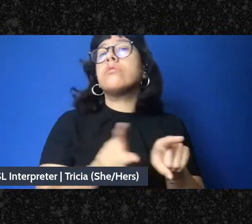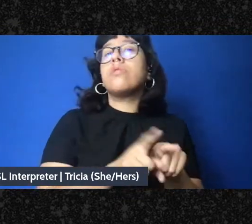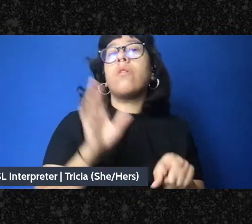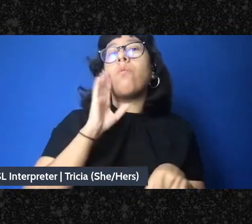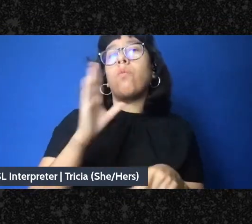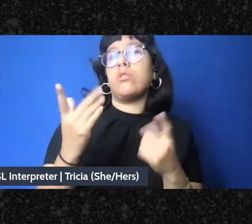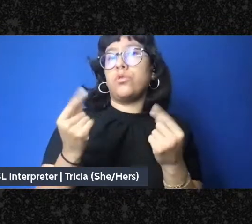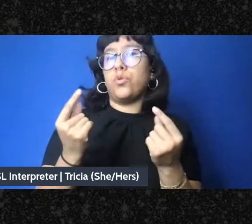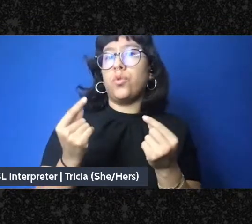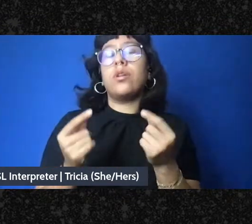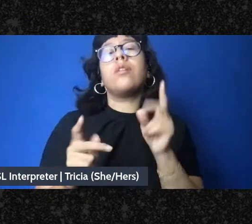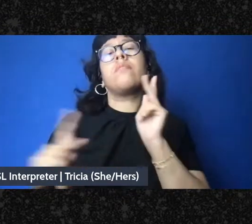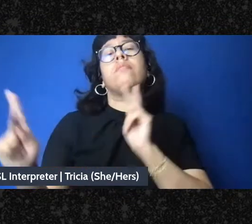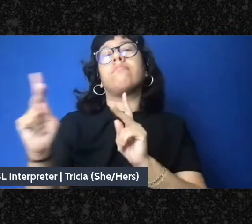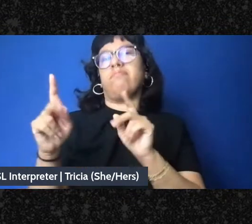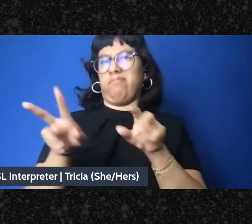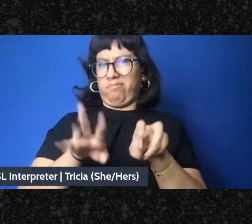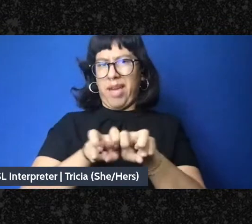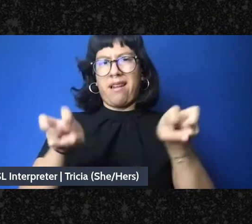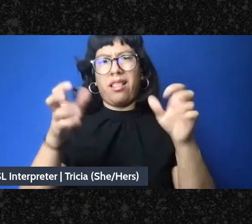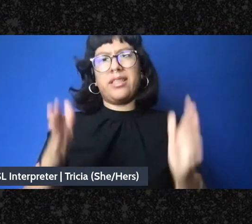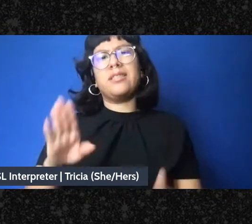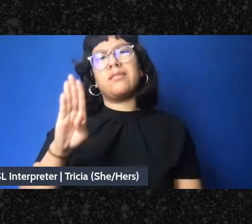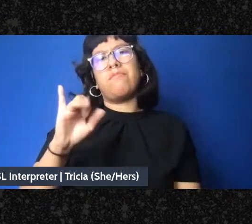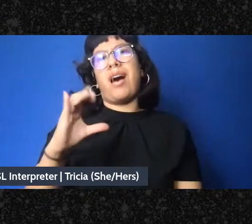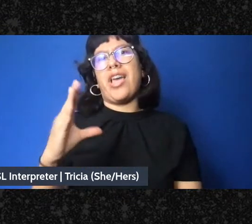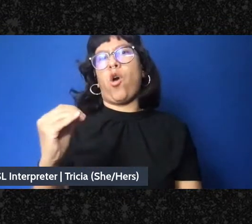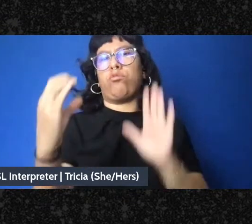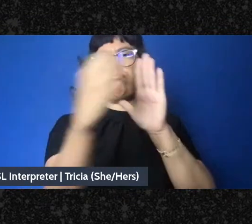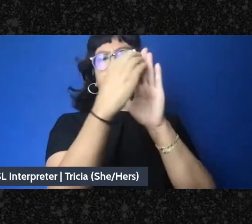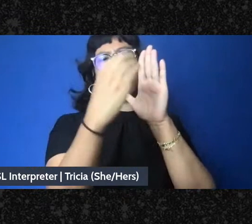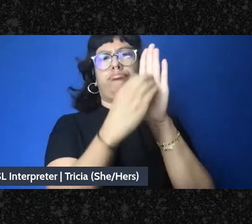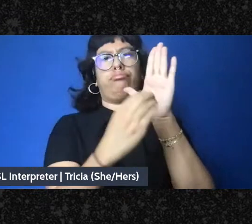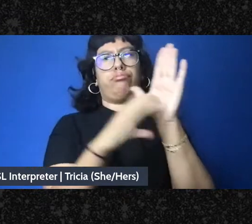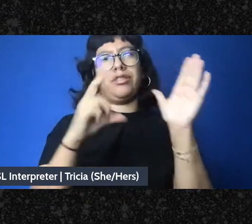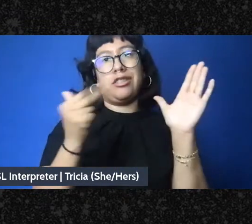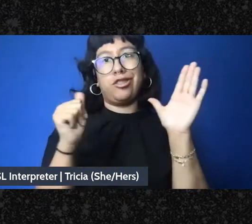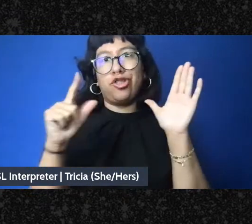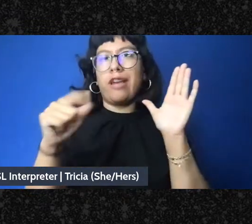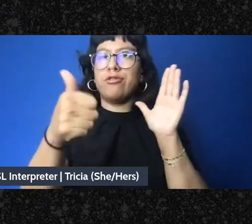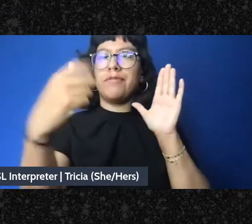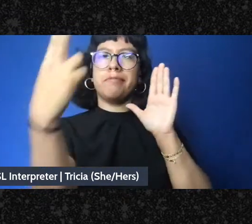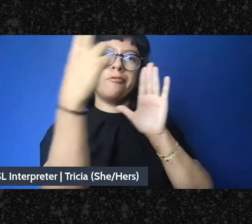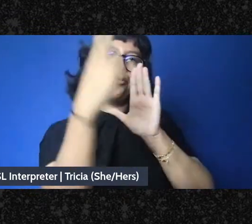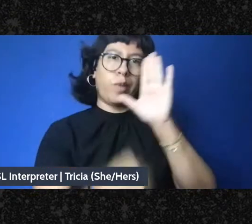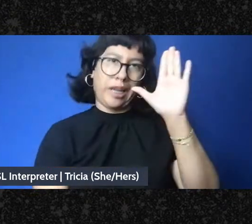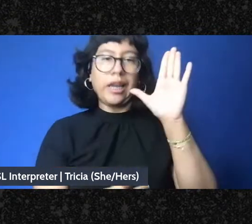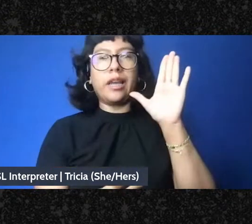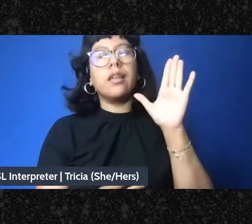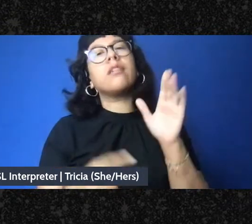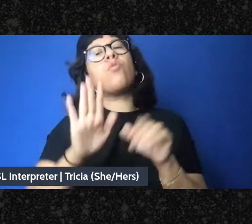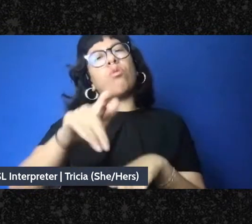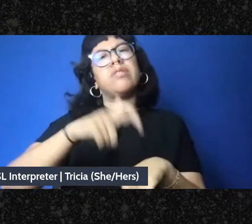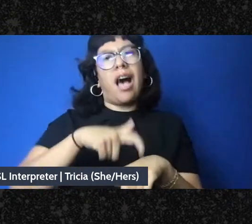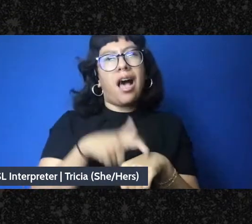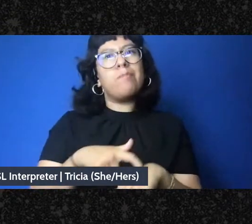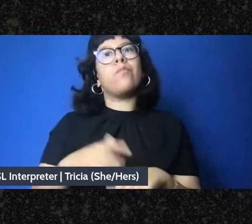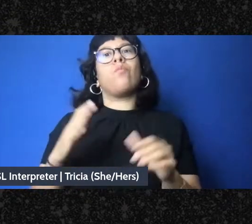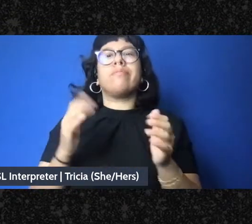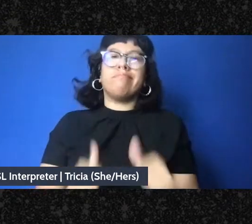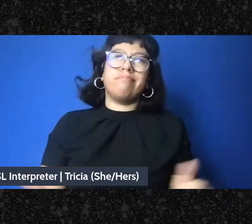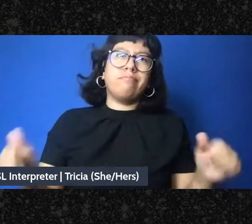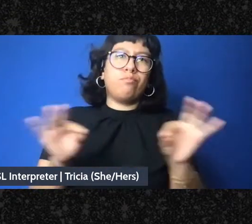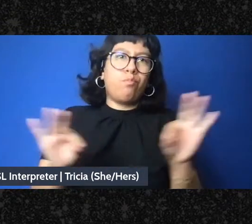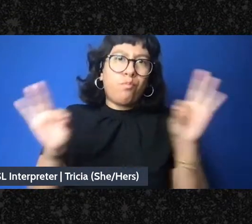folks' bios in the chat as well so that we can maximize our time for the crucial conversation we hope that we will have